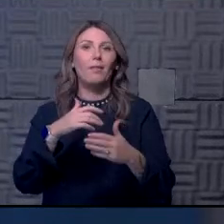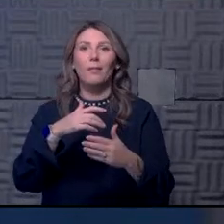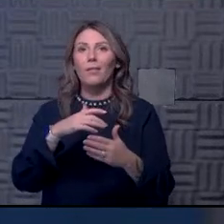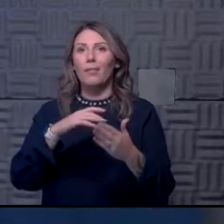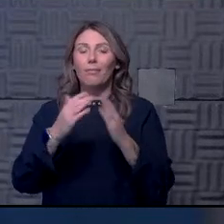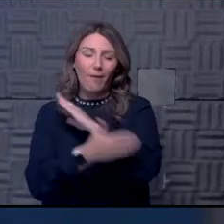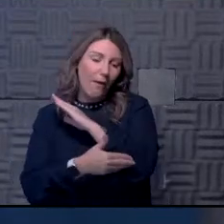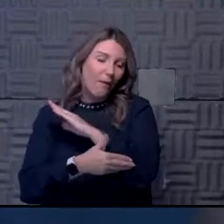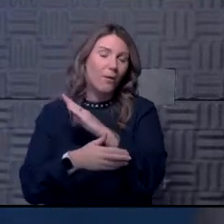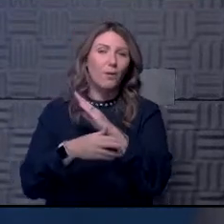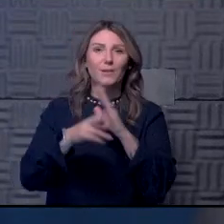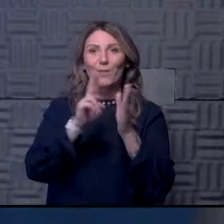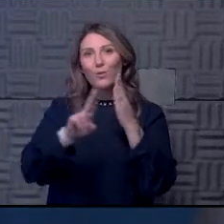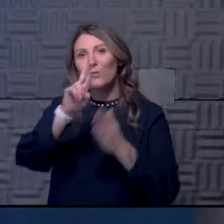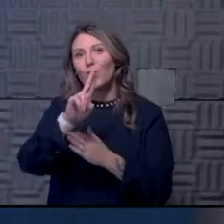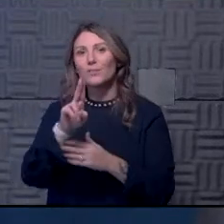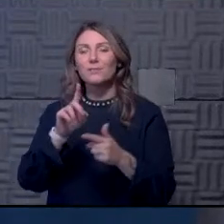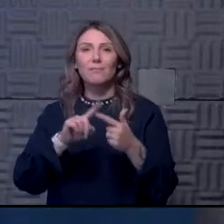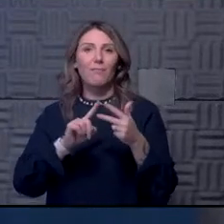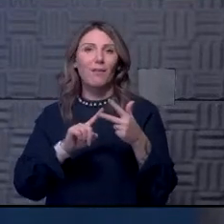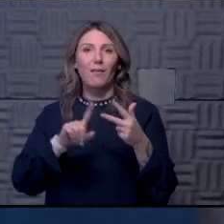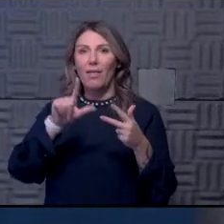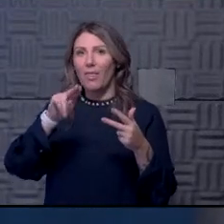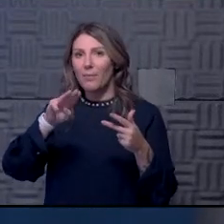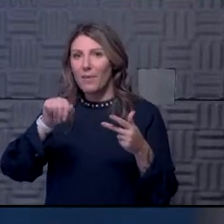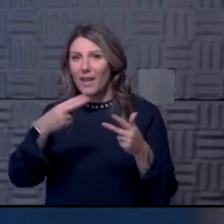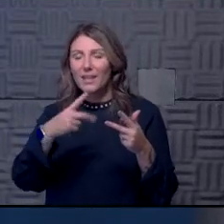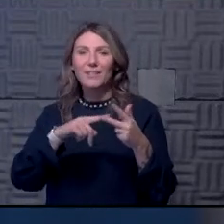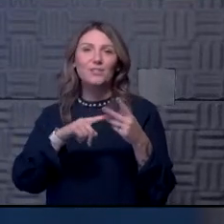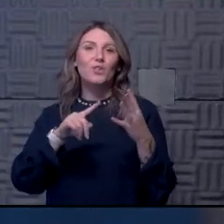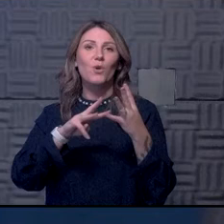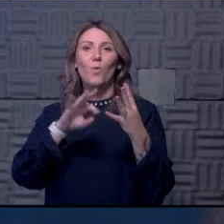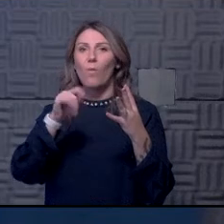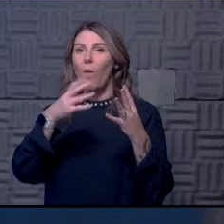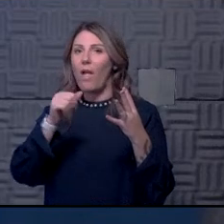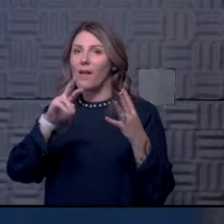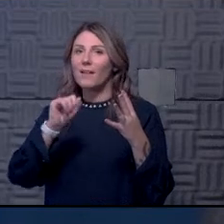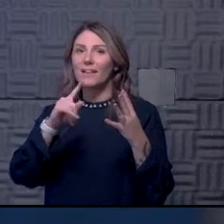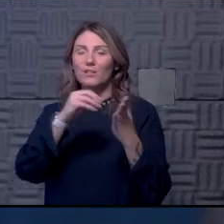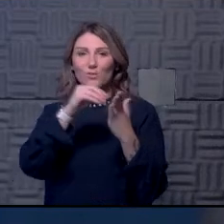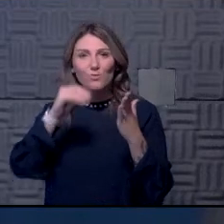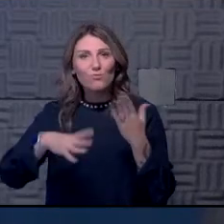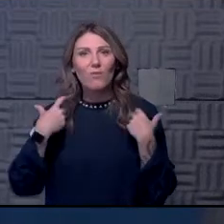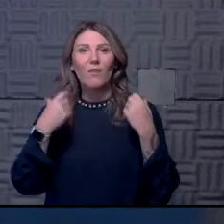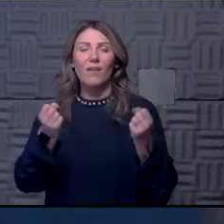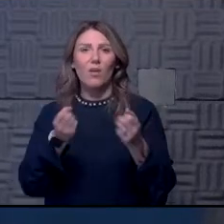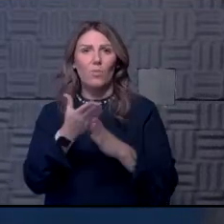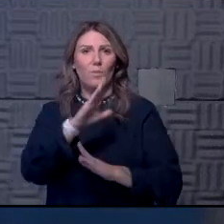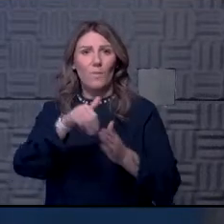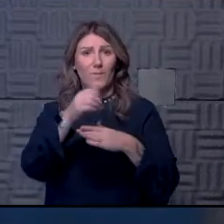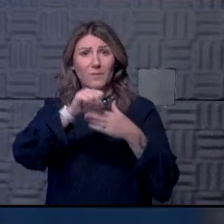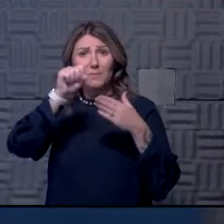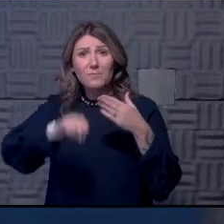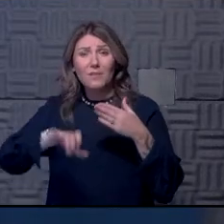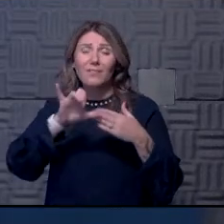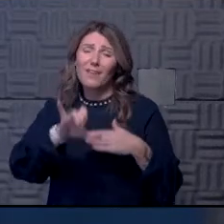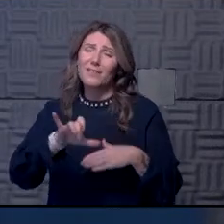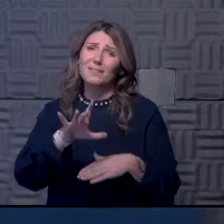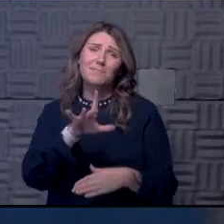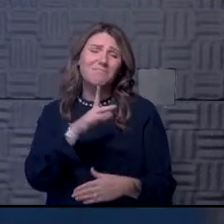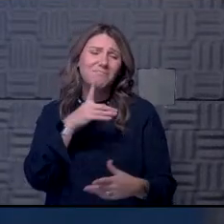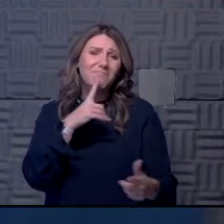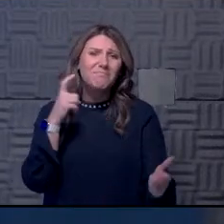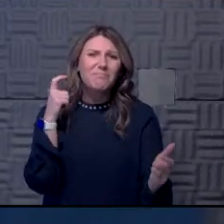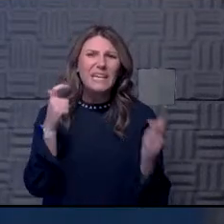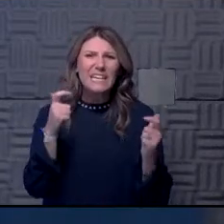the health system at LMH, with Watkins Student Health throughout the semester. And I think that's really the biggest lesson is